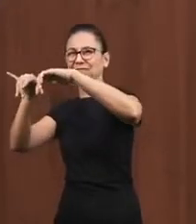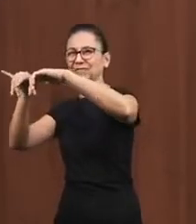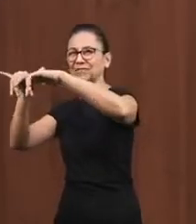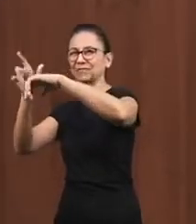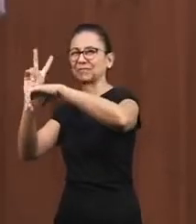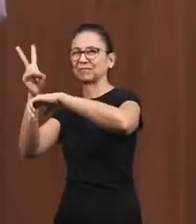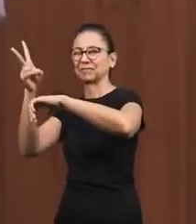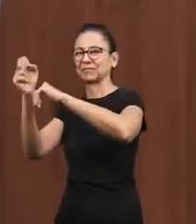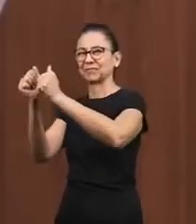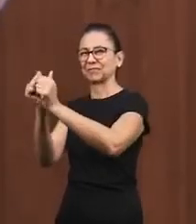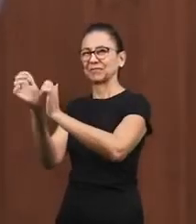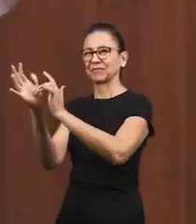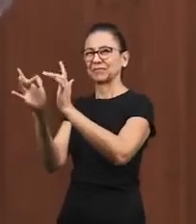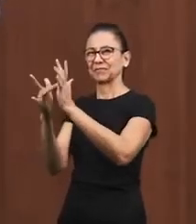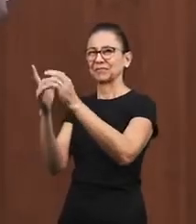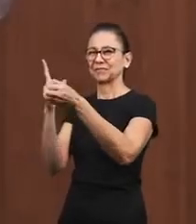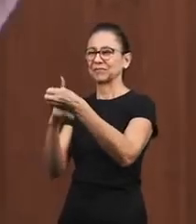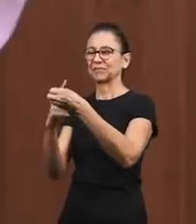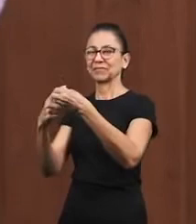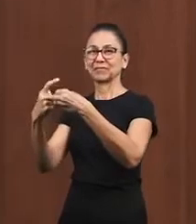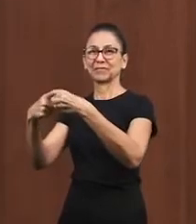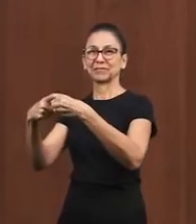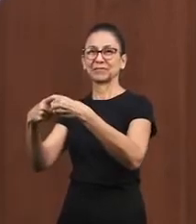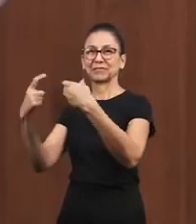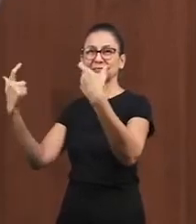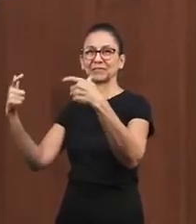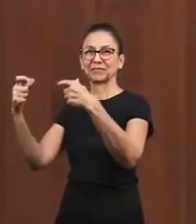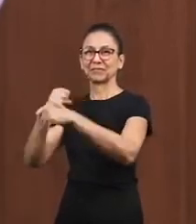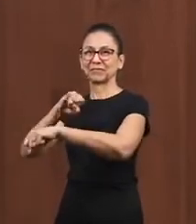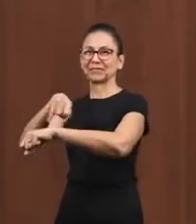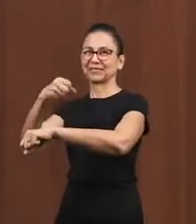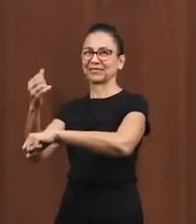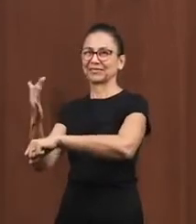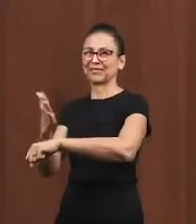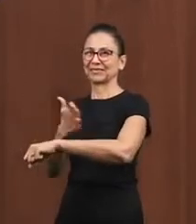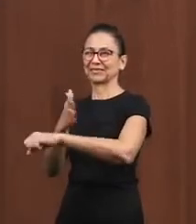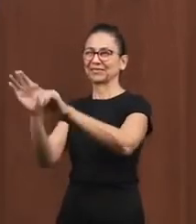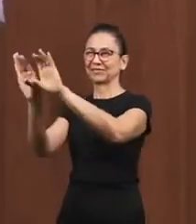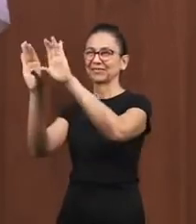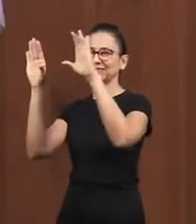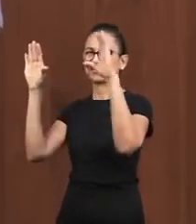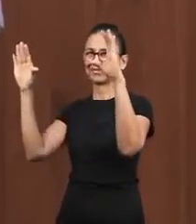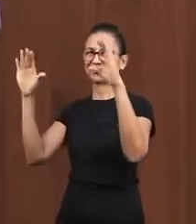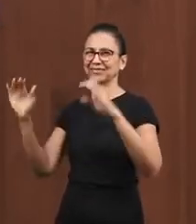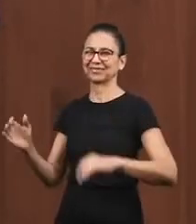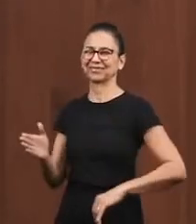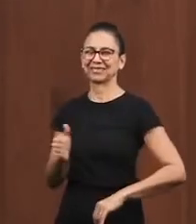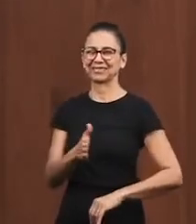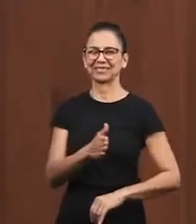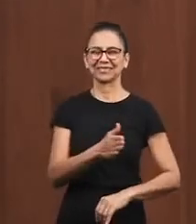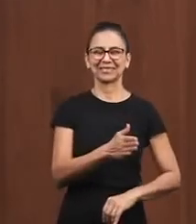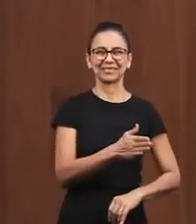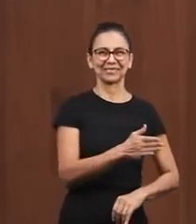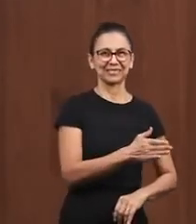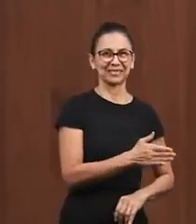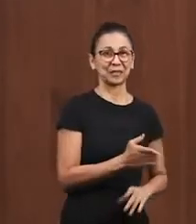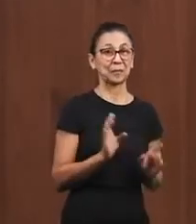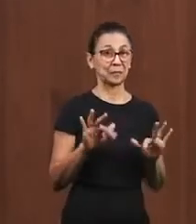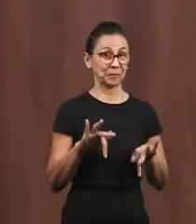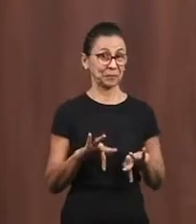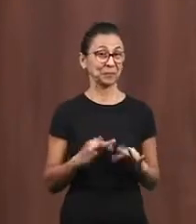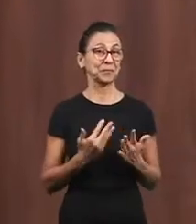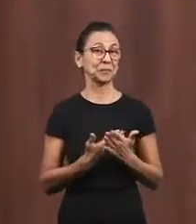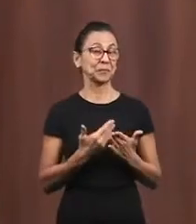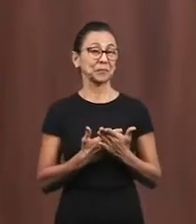on the day that the Lord Jesus returns we will go up and be with him forever in our land the